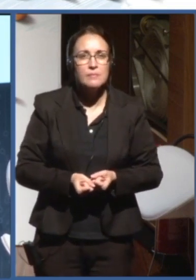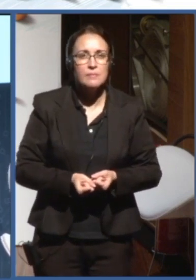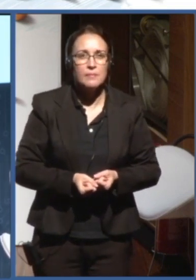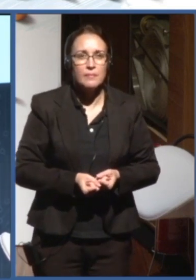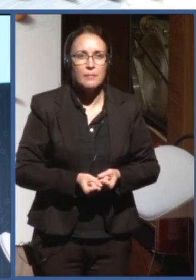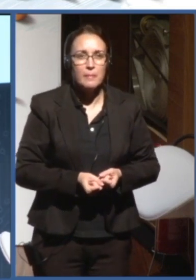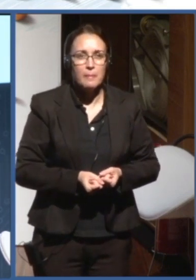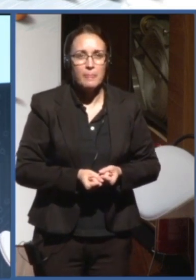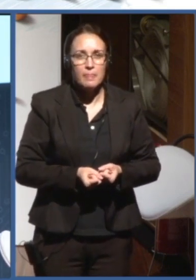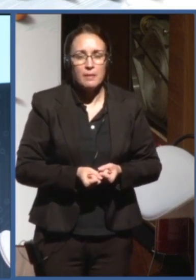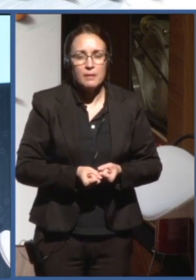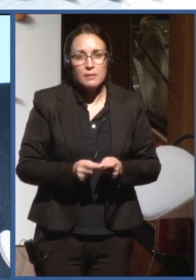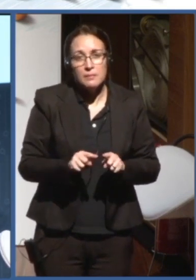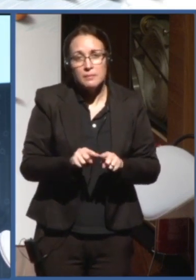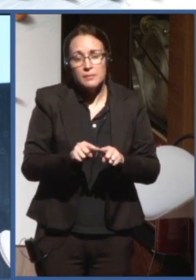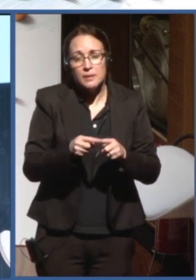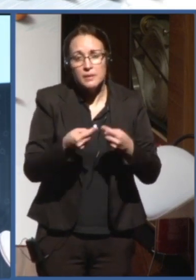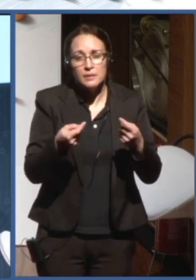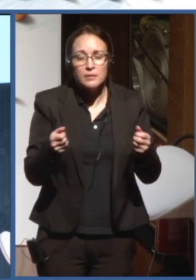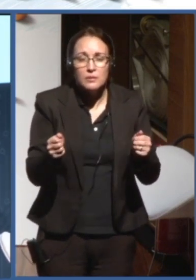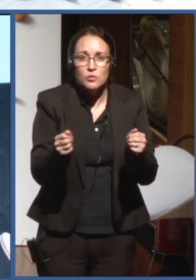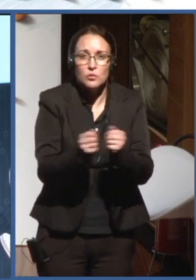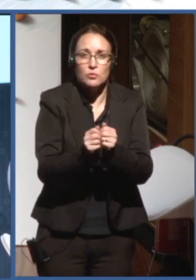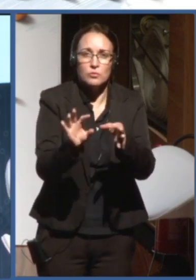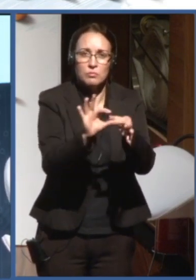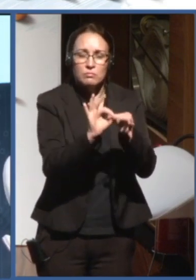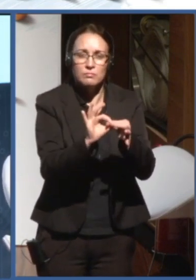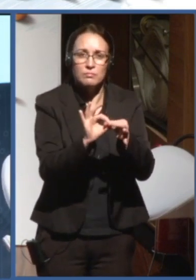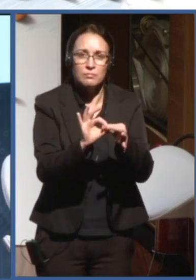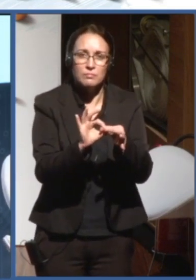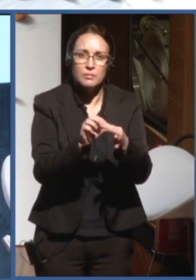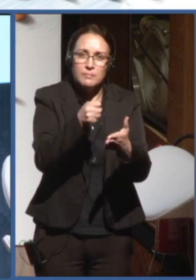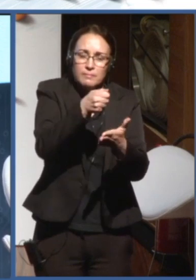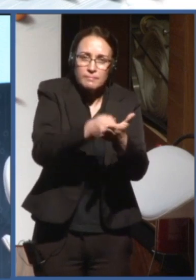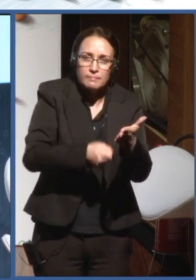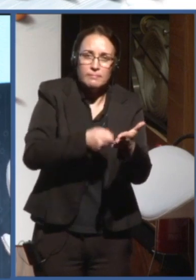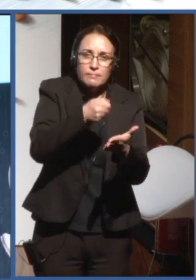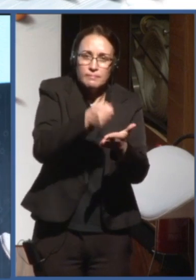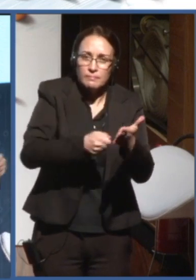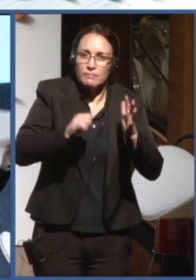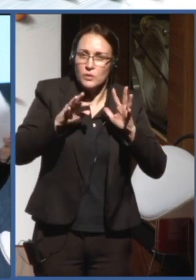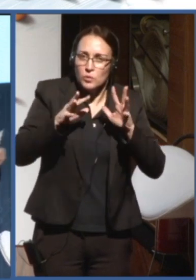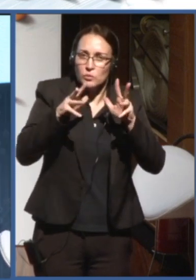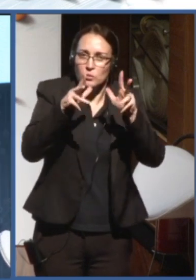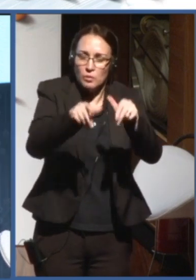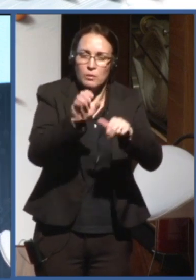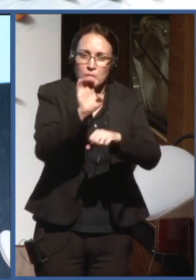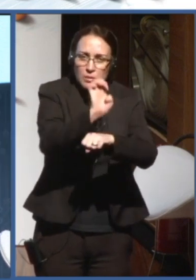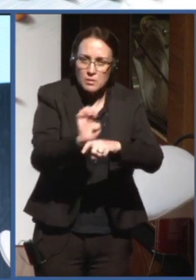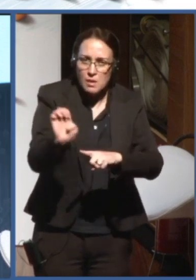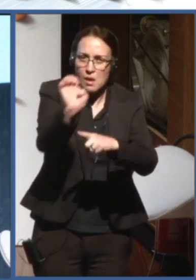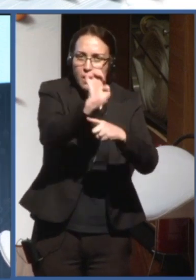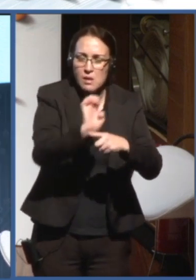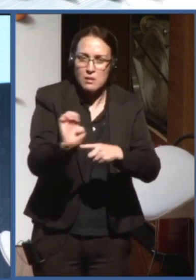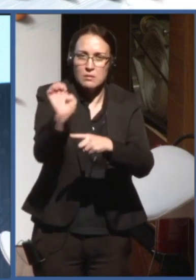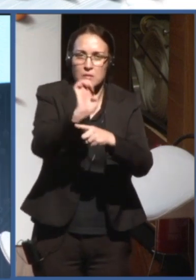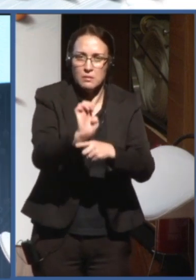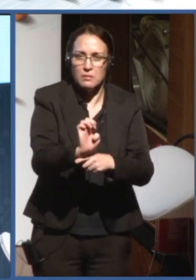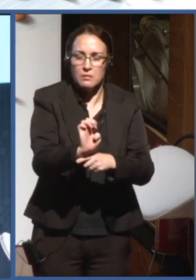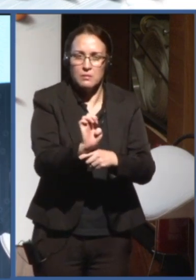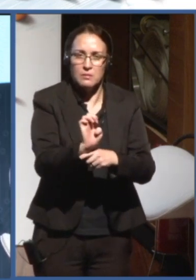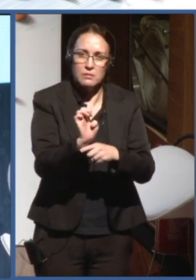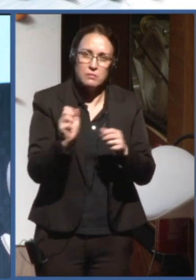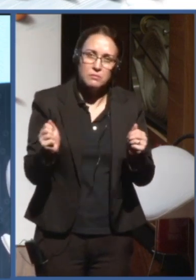states that are part of the treaties that they have ratified. I think if we are going